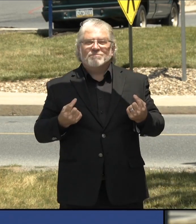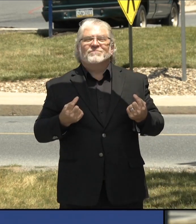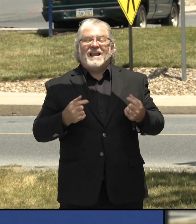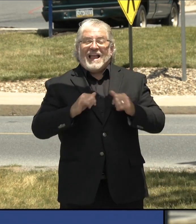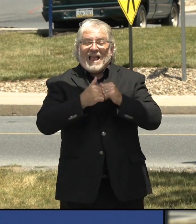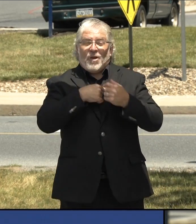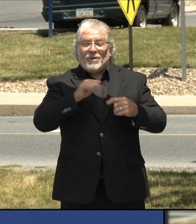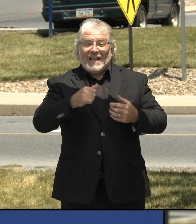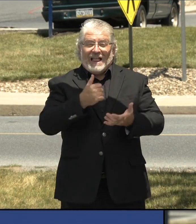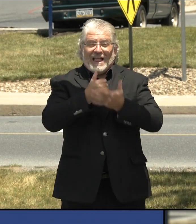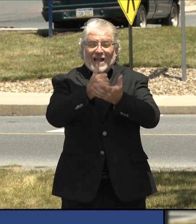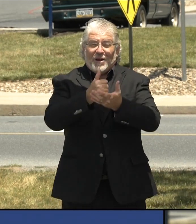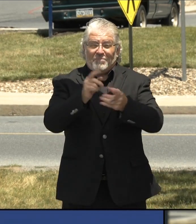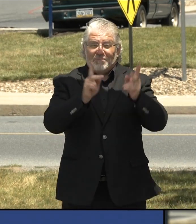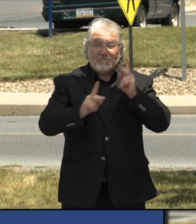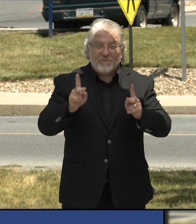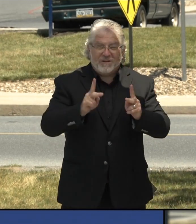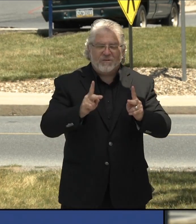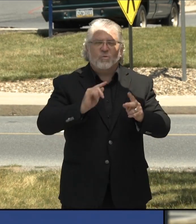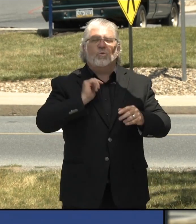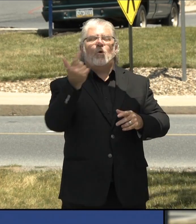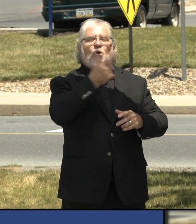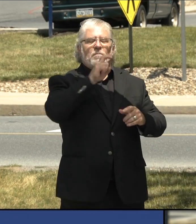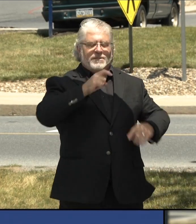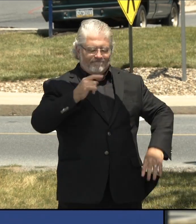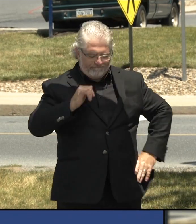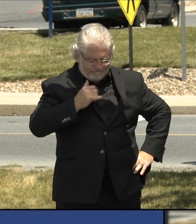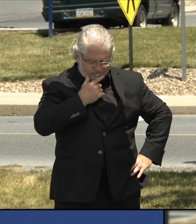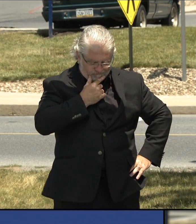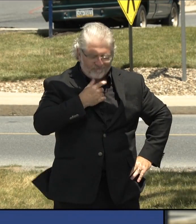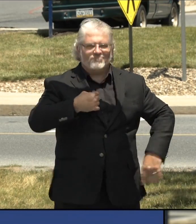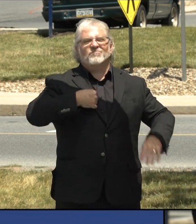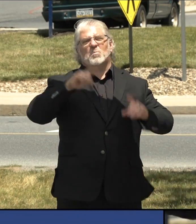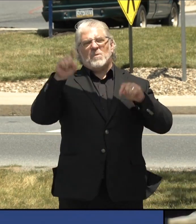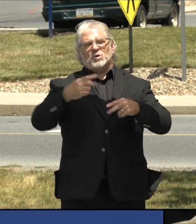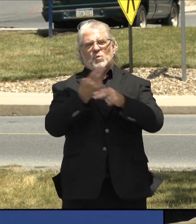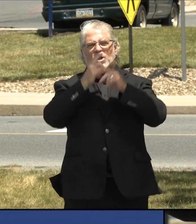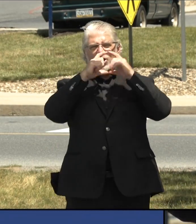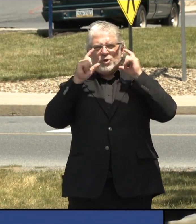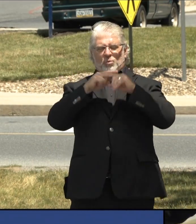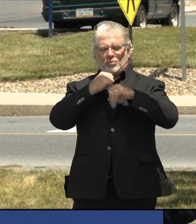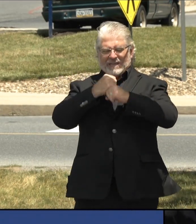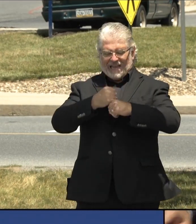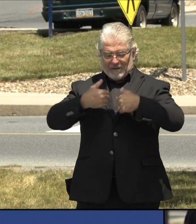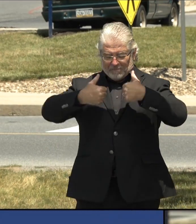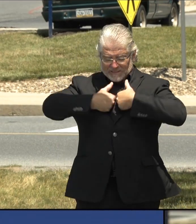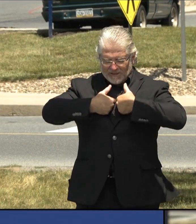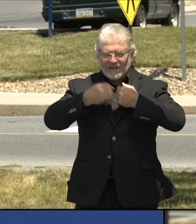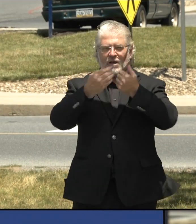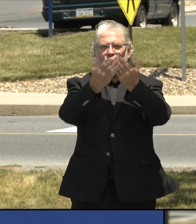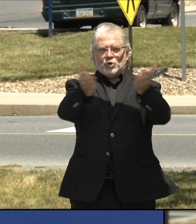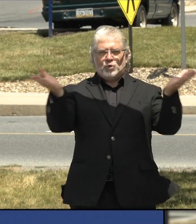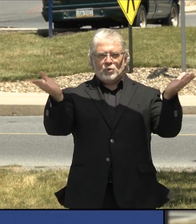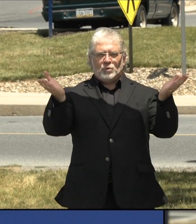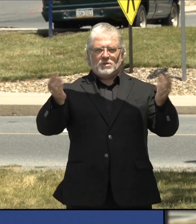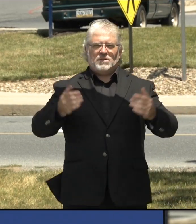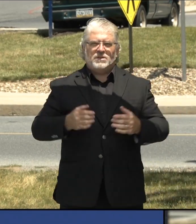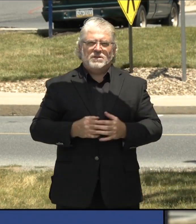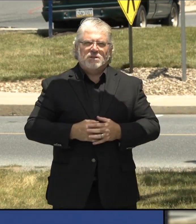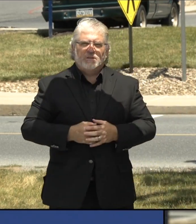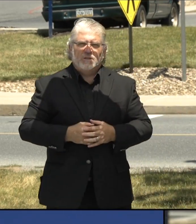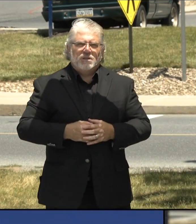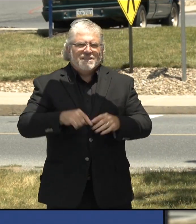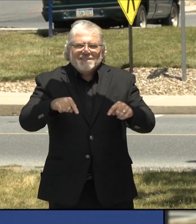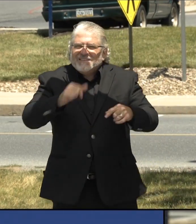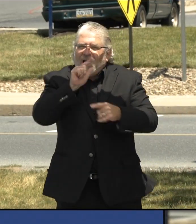Pennsylvanian to recognize, hey, this is in this is what's going to ultimately defeat that enemy, that virus. It's not a law. It's